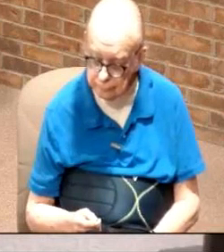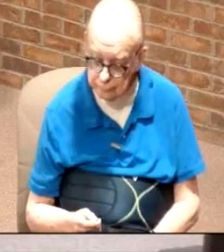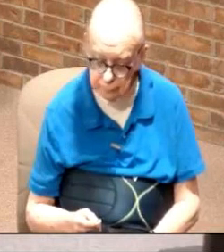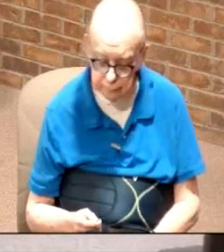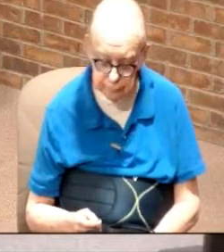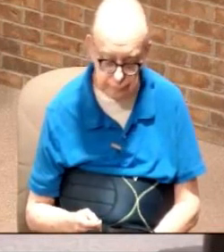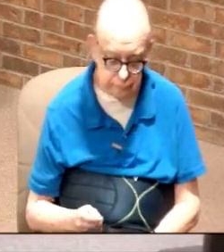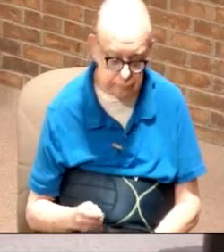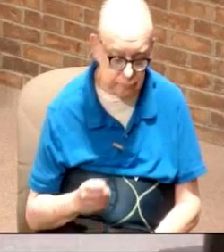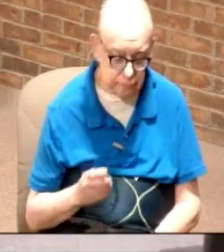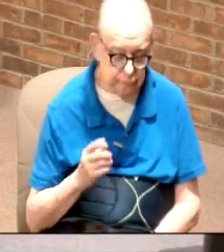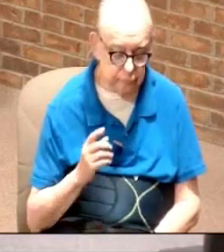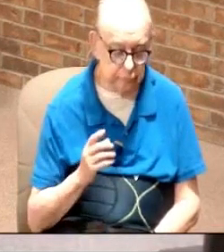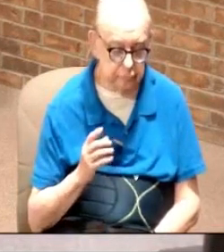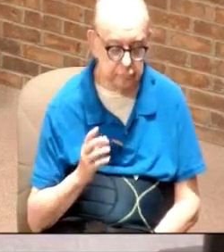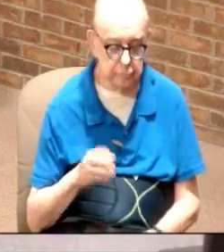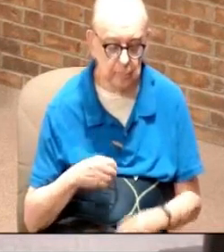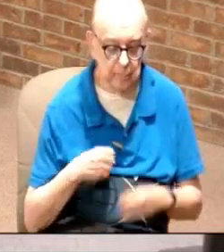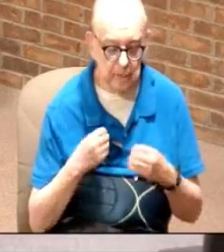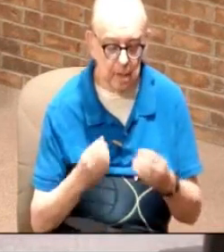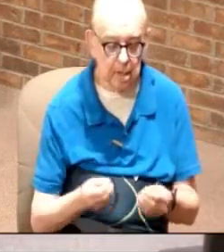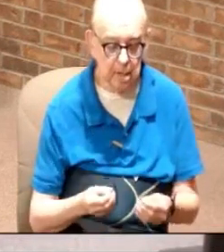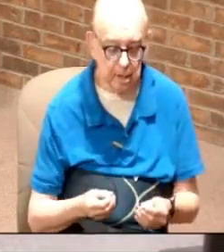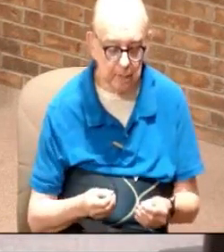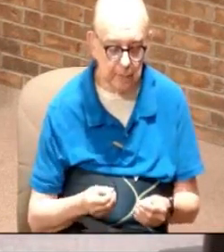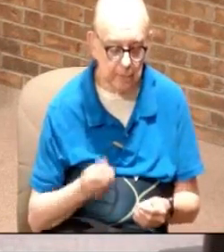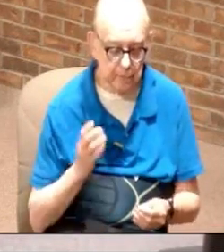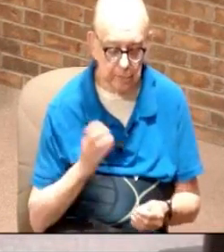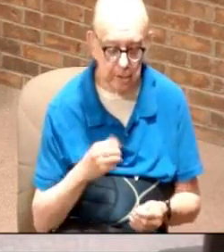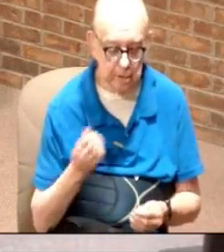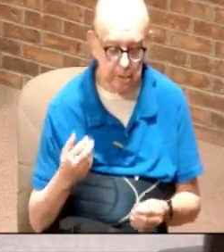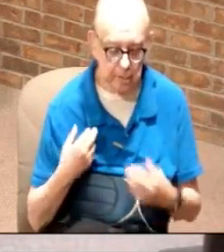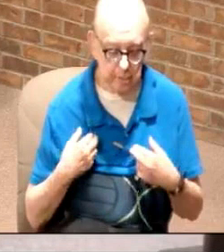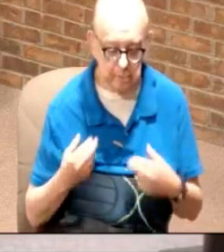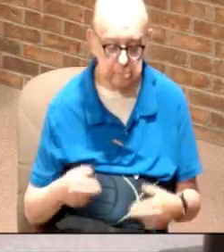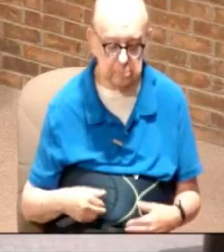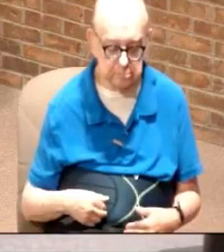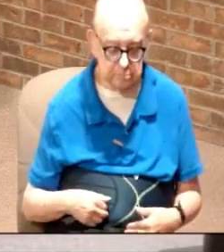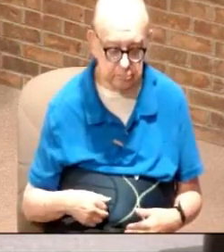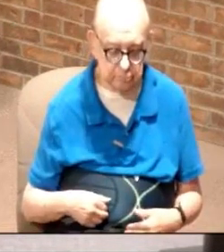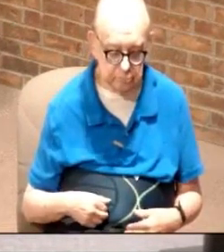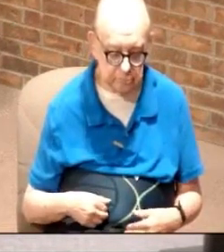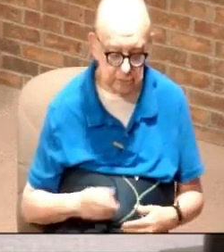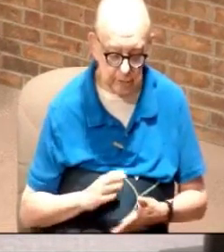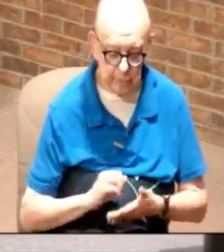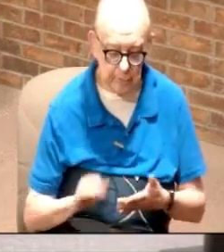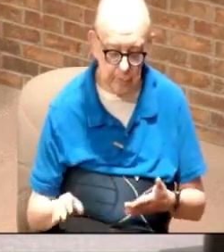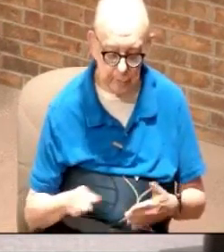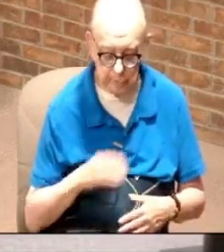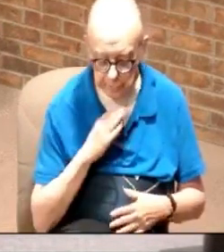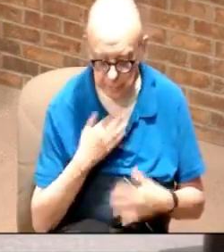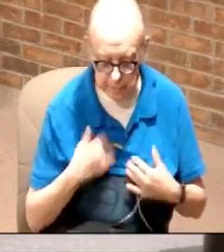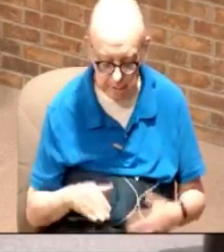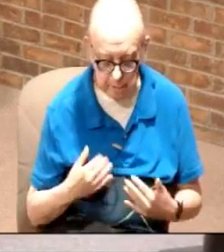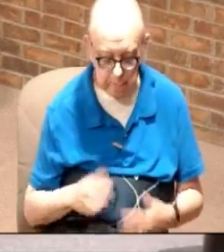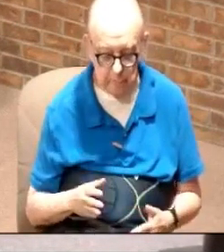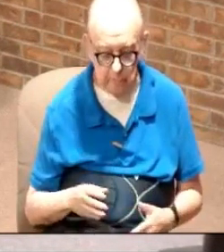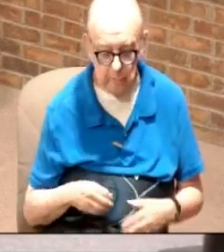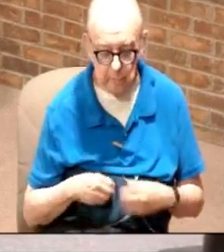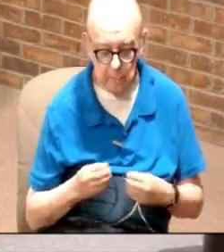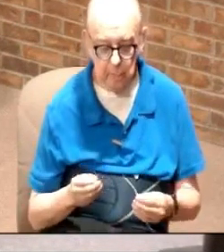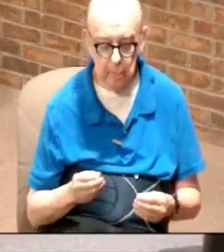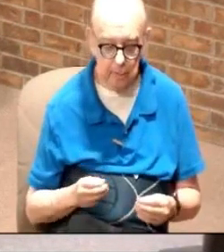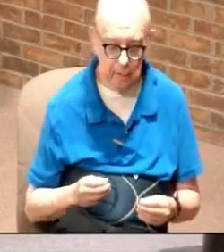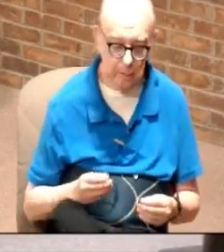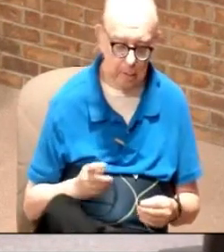give him another robe let's take that dirty stuff off and let's put